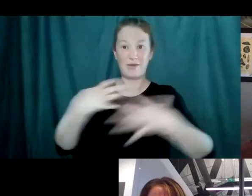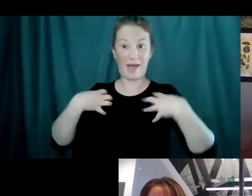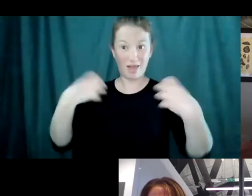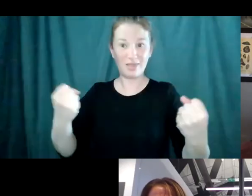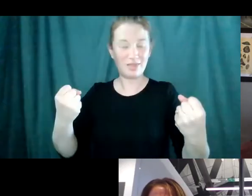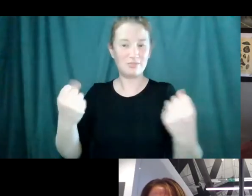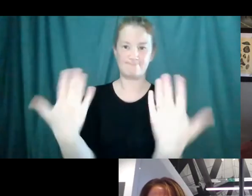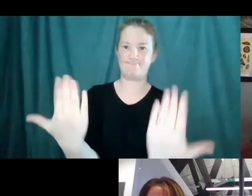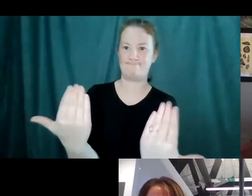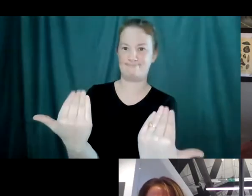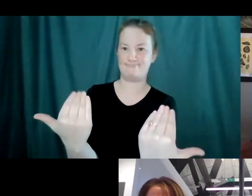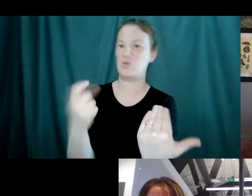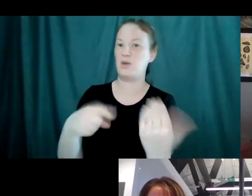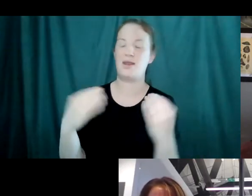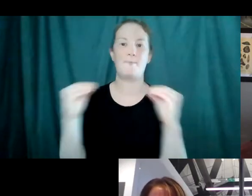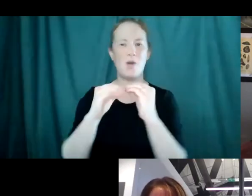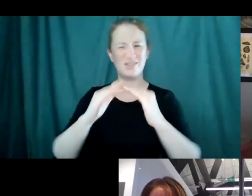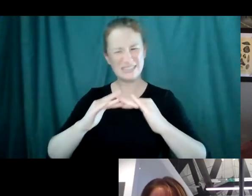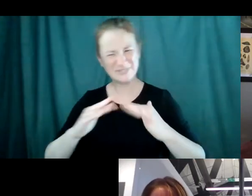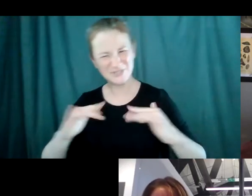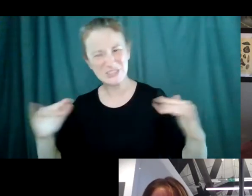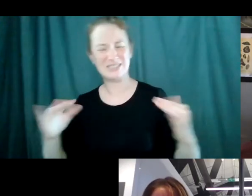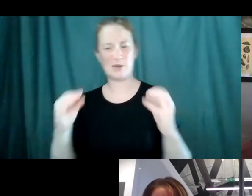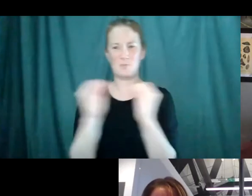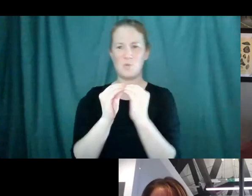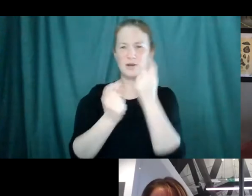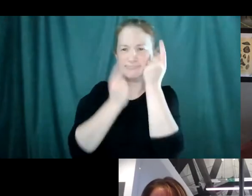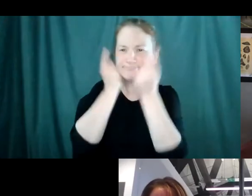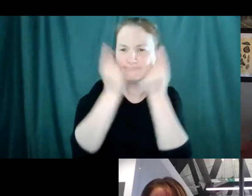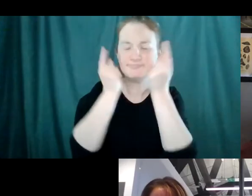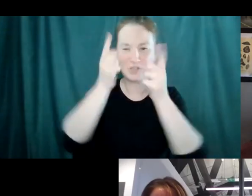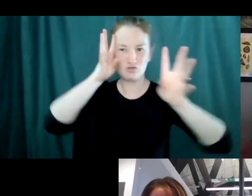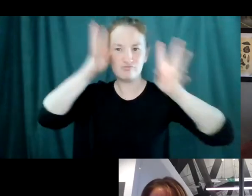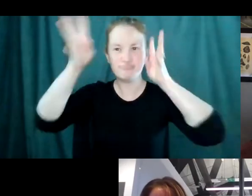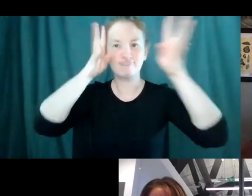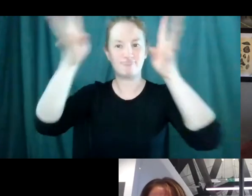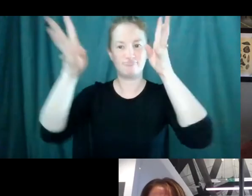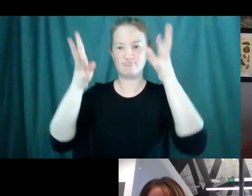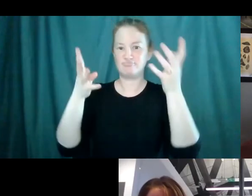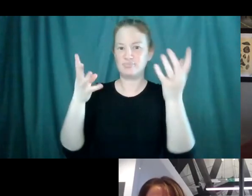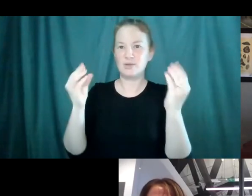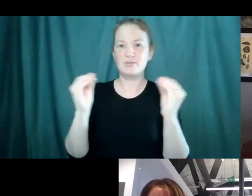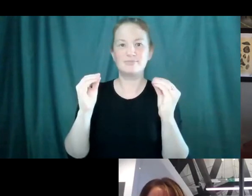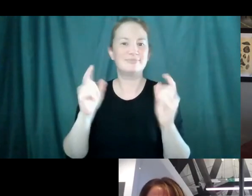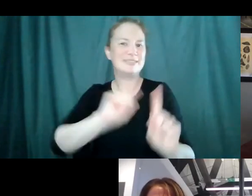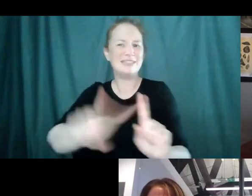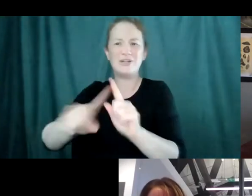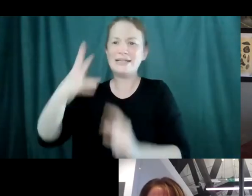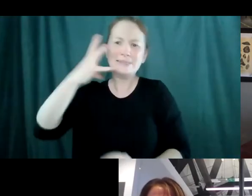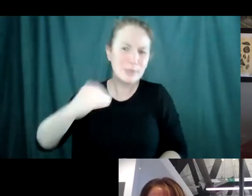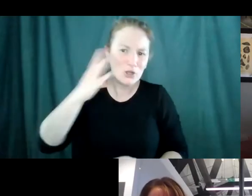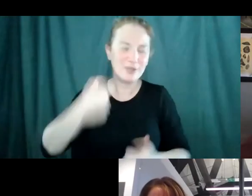much creativity and diversity of ideas of expression of experience and background as we can get.